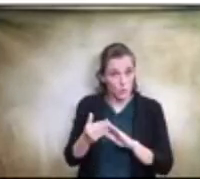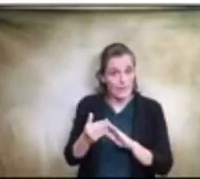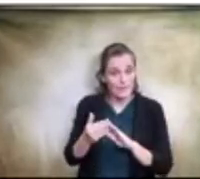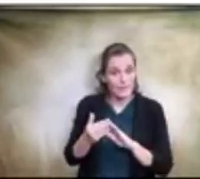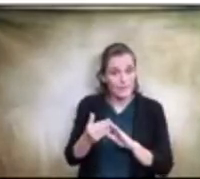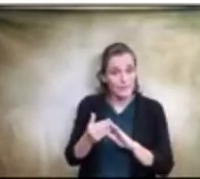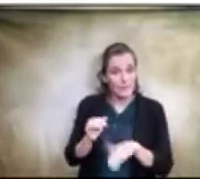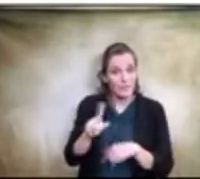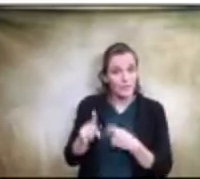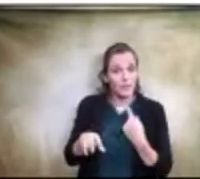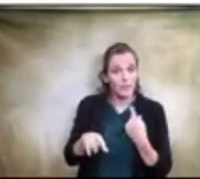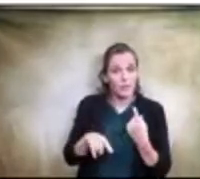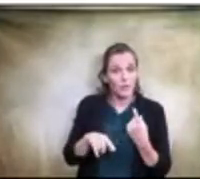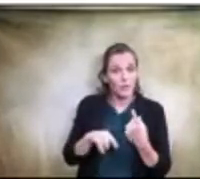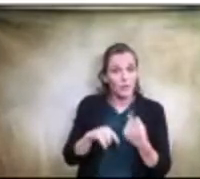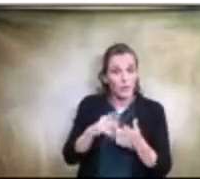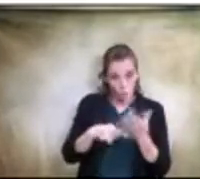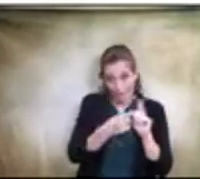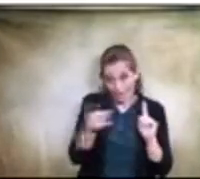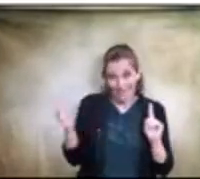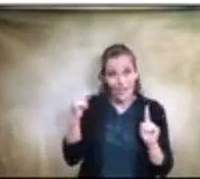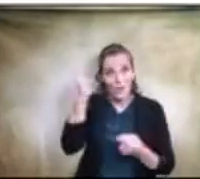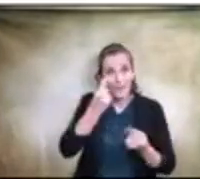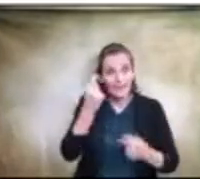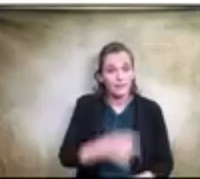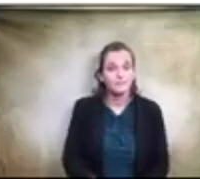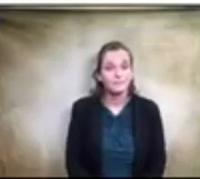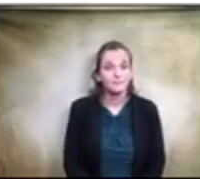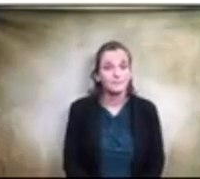you know, what they, they're thinking. Yes. Yes, ma'am.